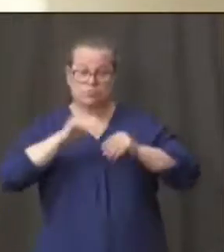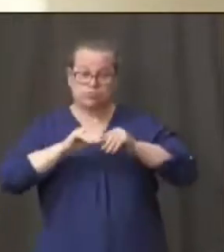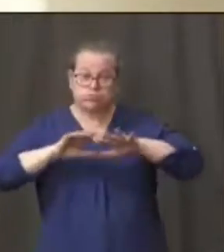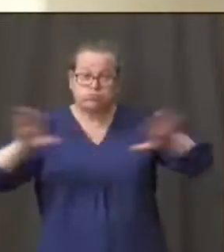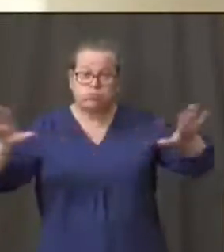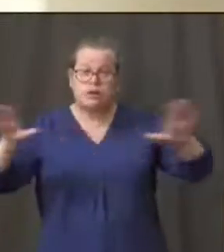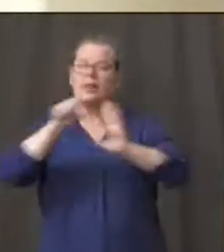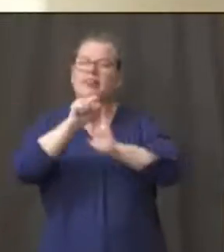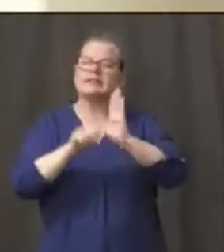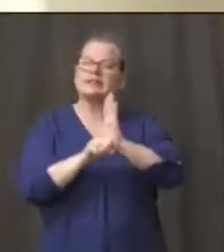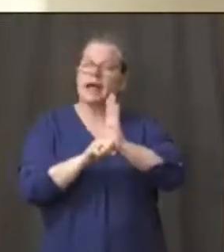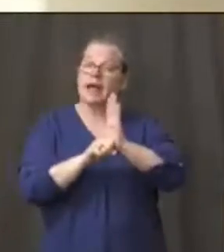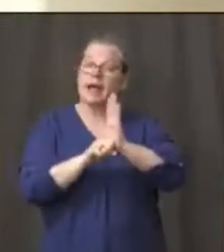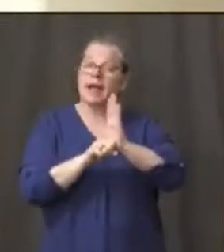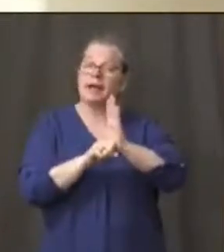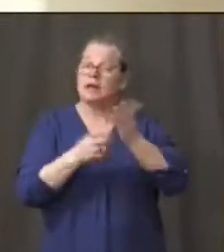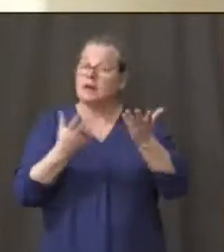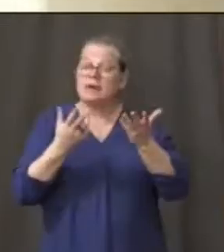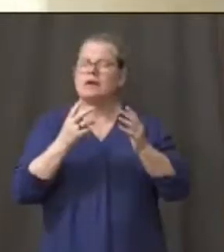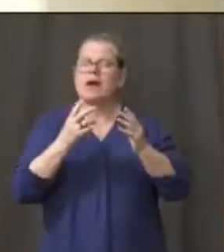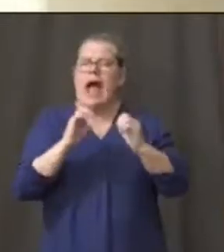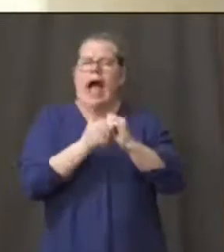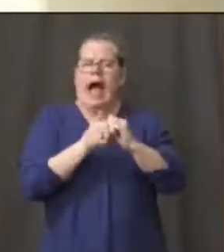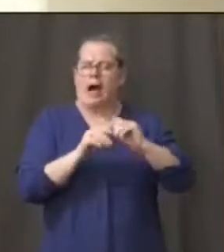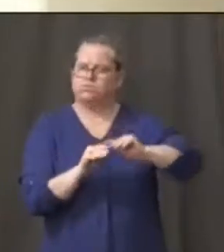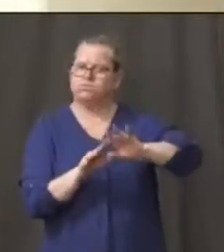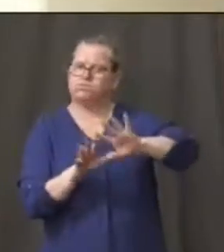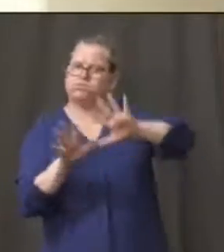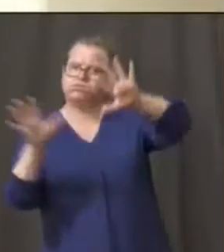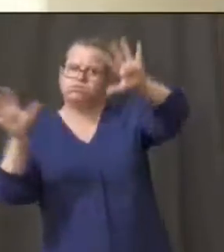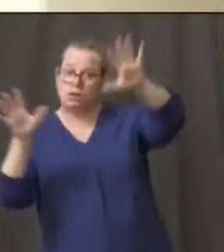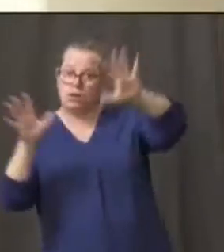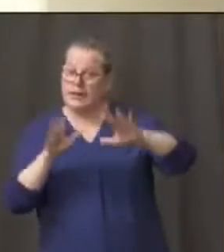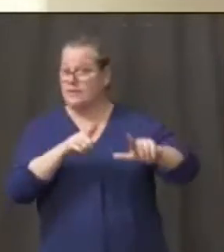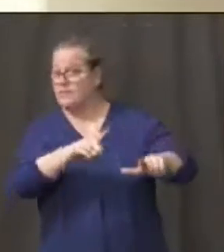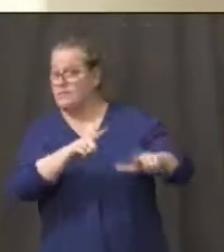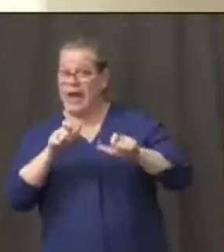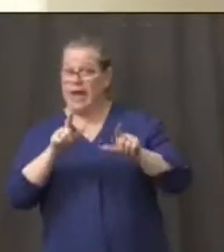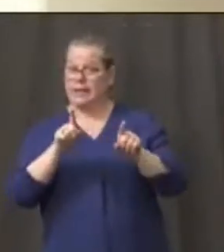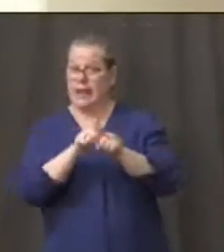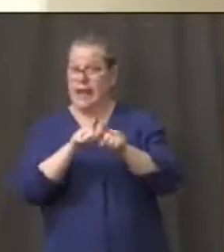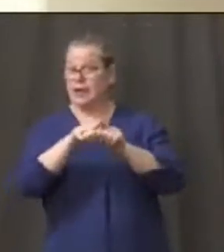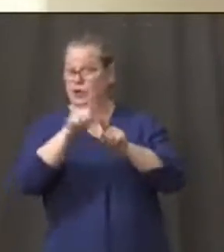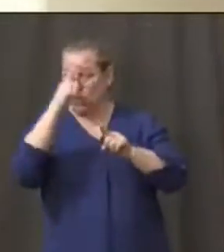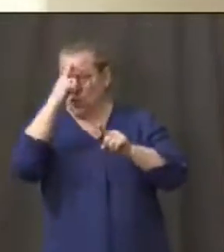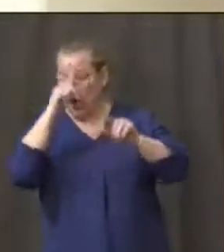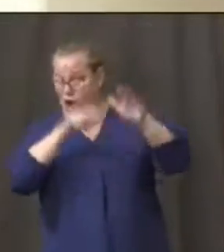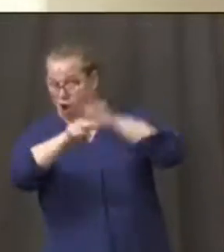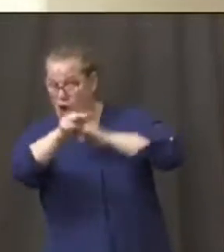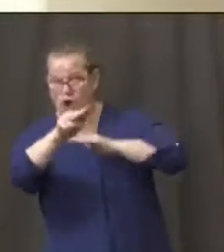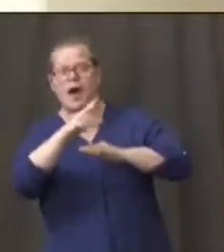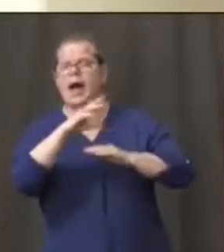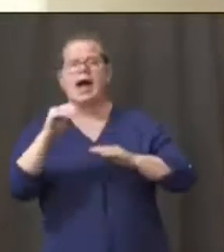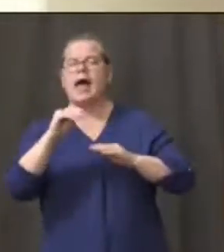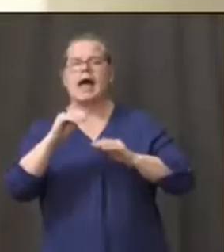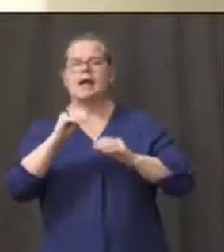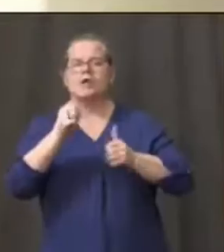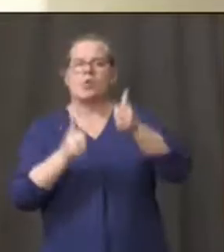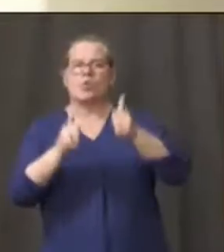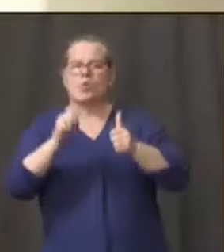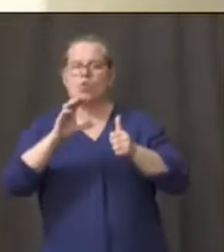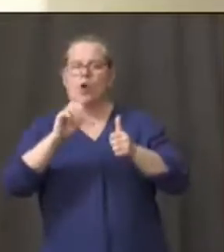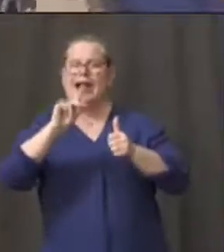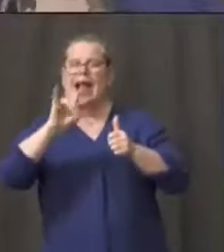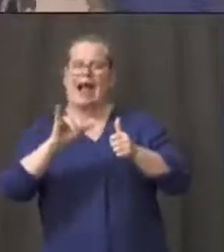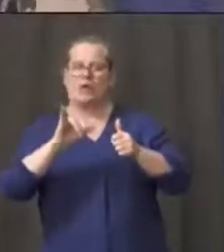across the state as you expected it to? And what county do you think will be the next hot spot to take over Fairfield County? Well,